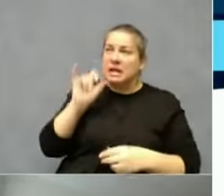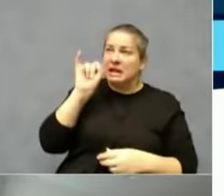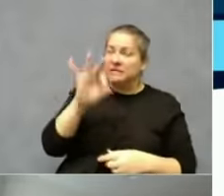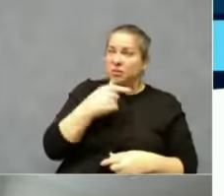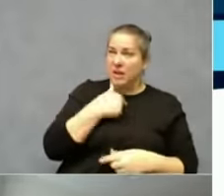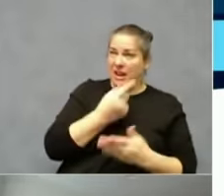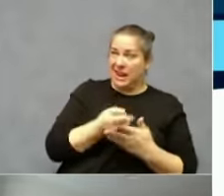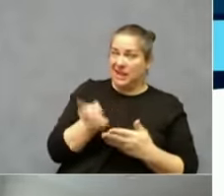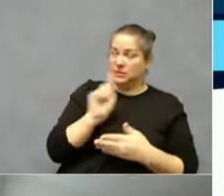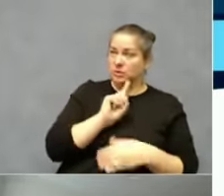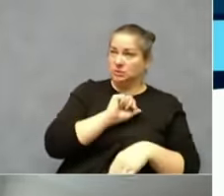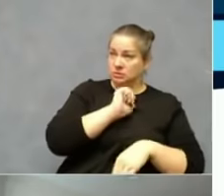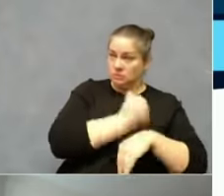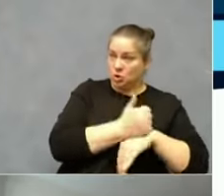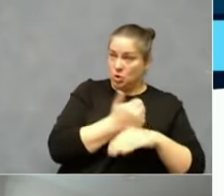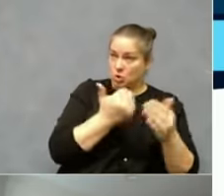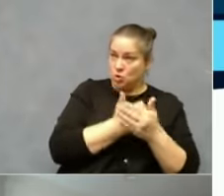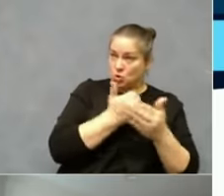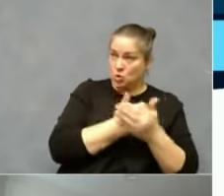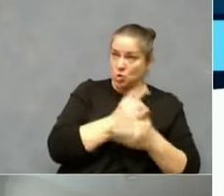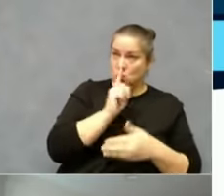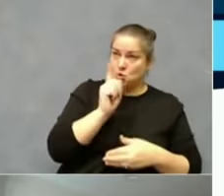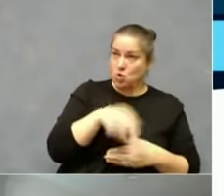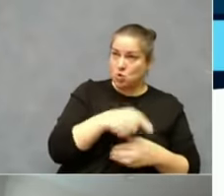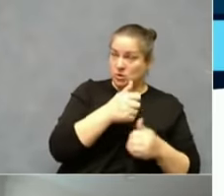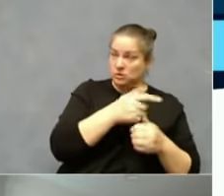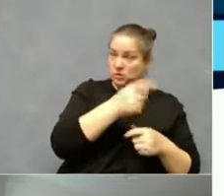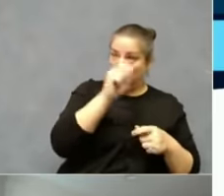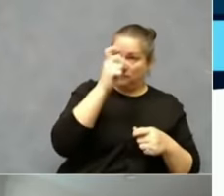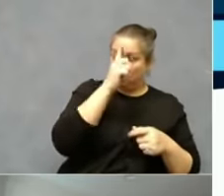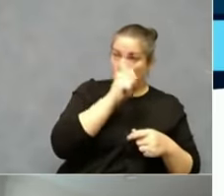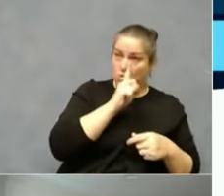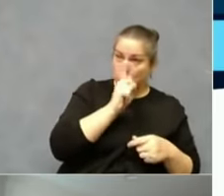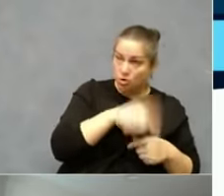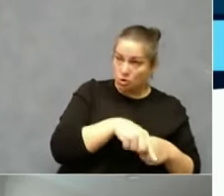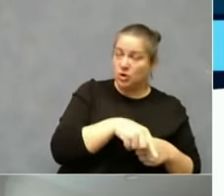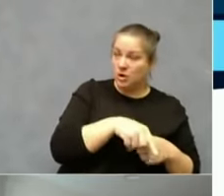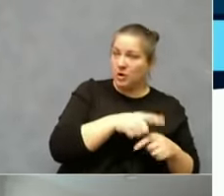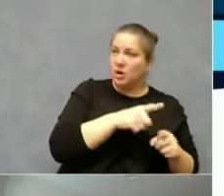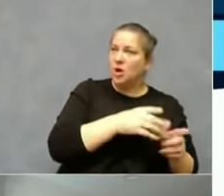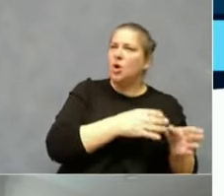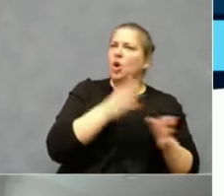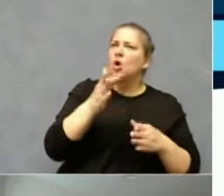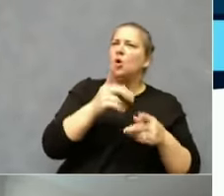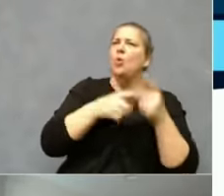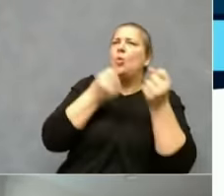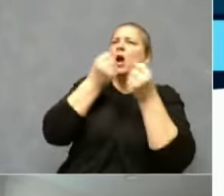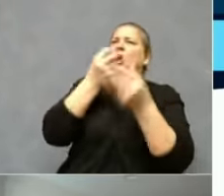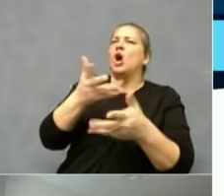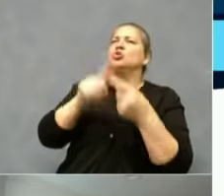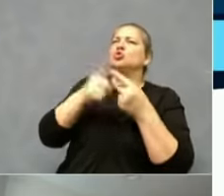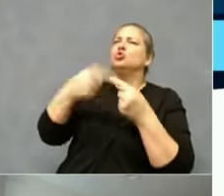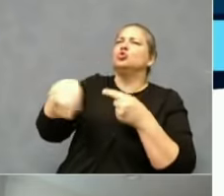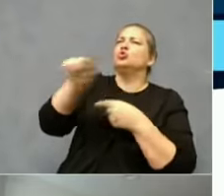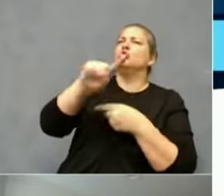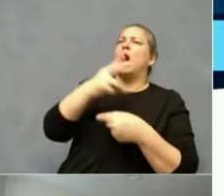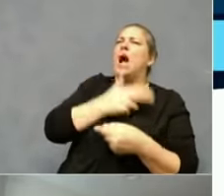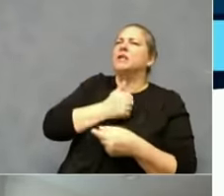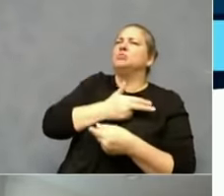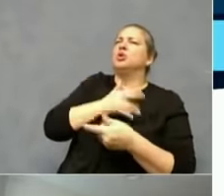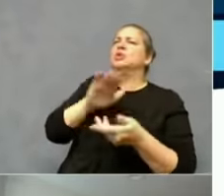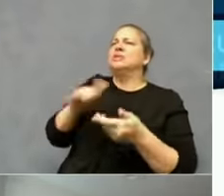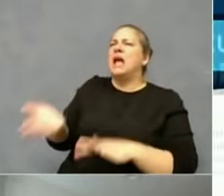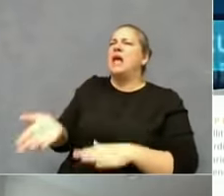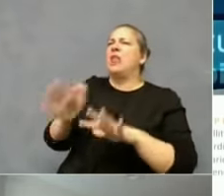on hospitalizations and deaths in the Louisville region. If we could go to the next slide, please.